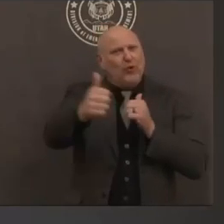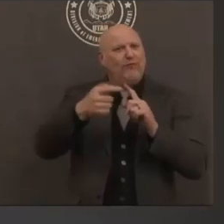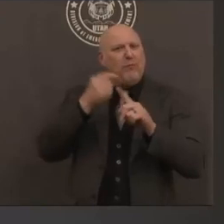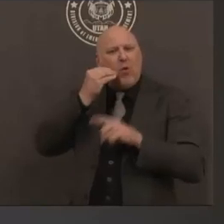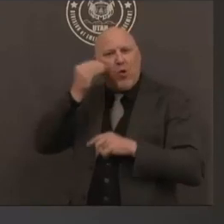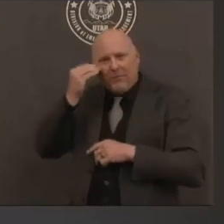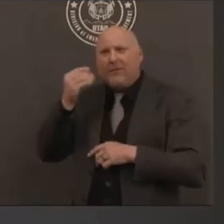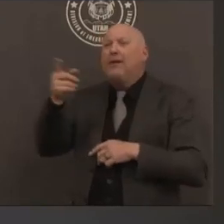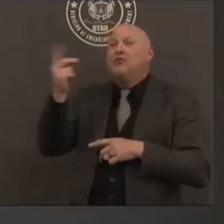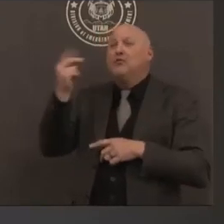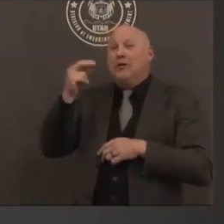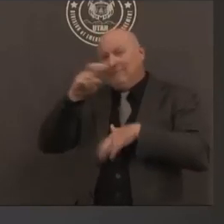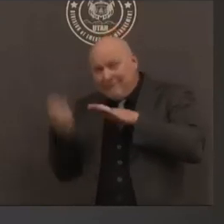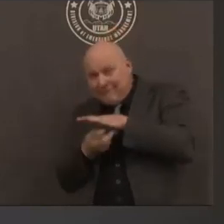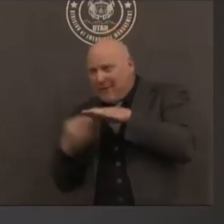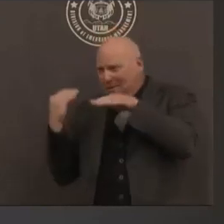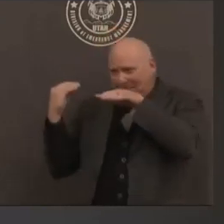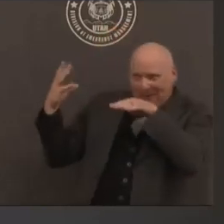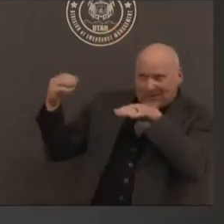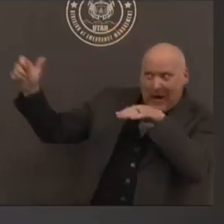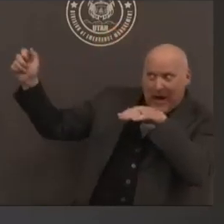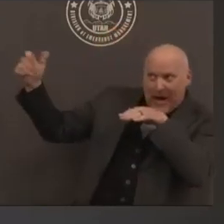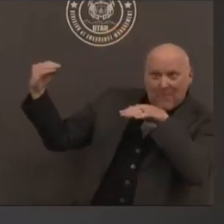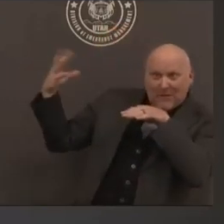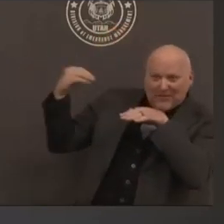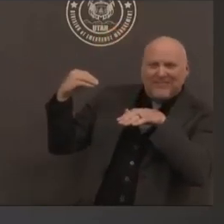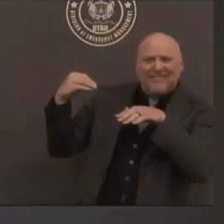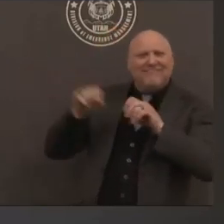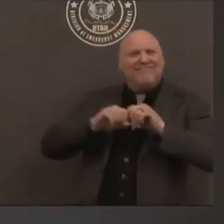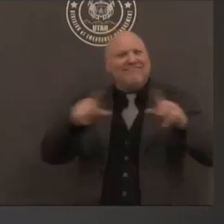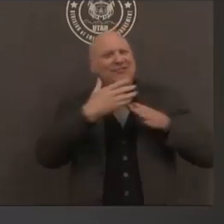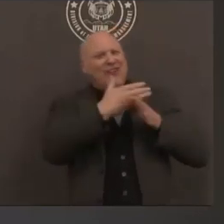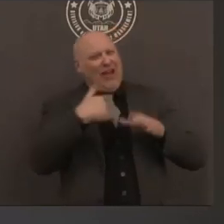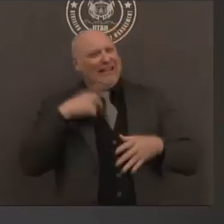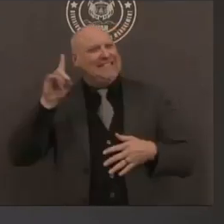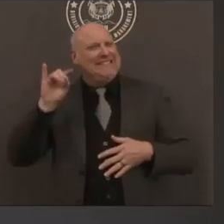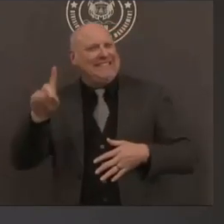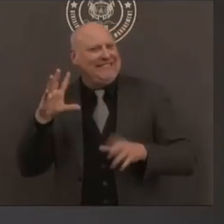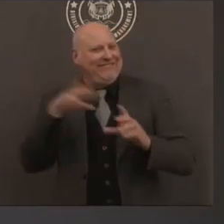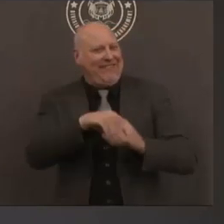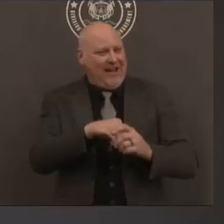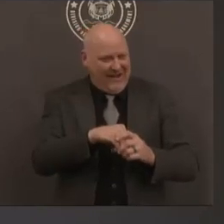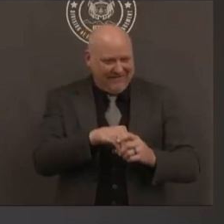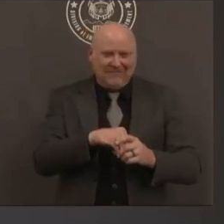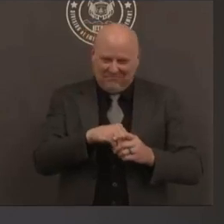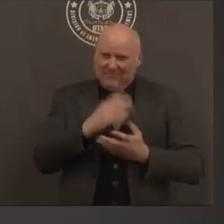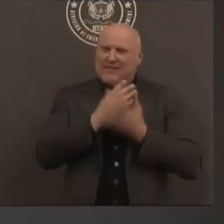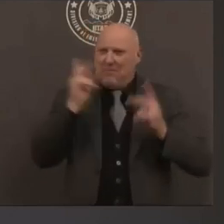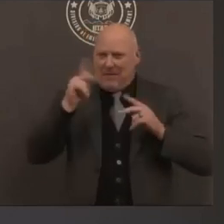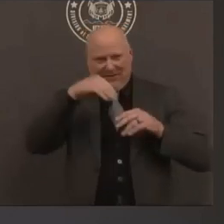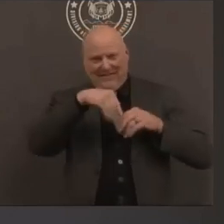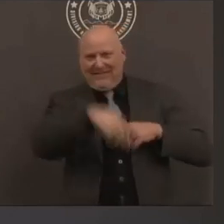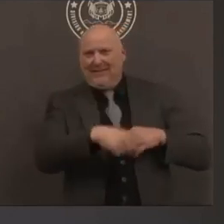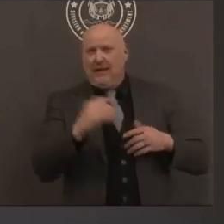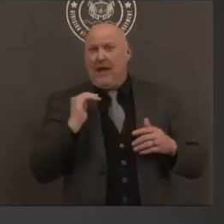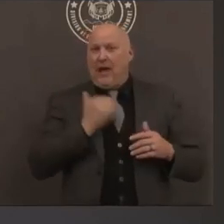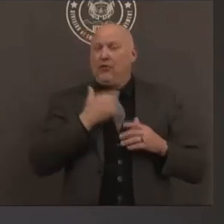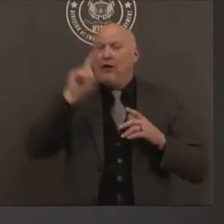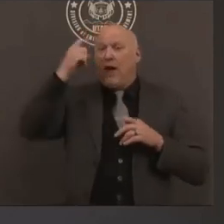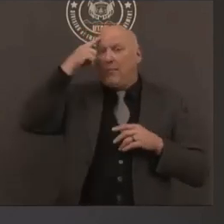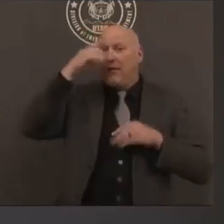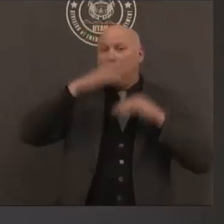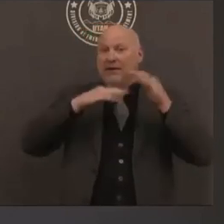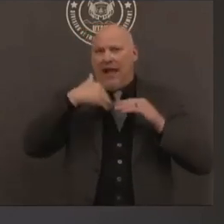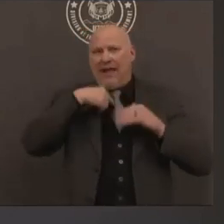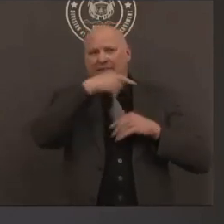a couple employees in the state eoc uh did a drill got under a table because we we participate in the shakeout